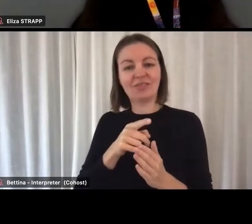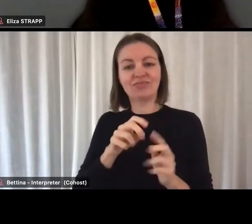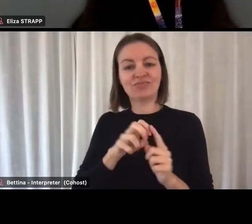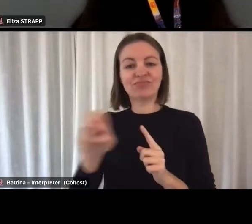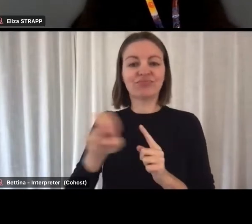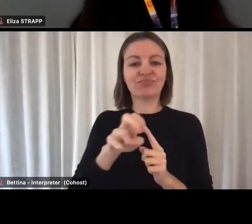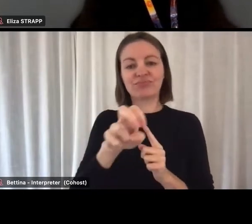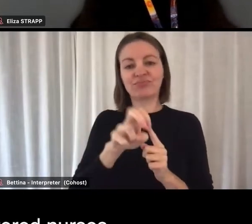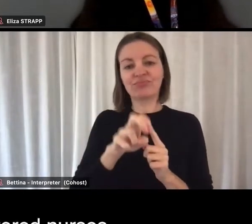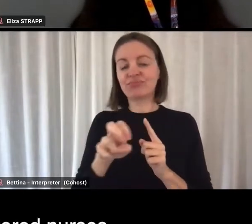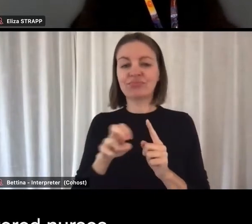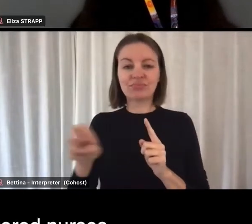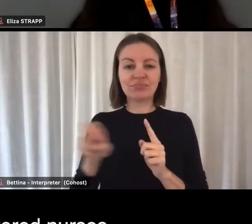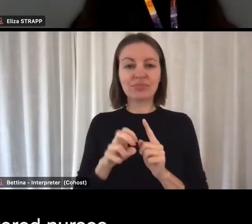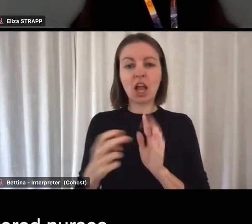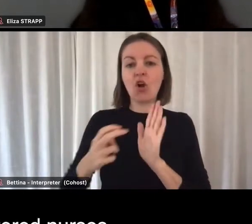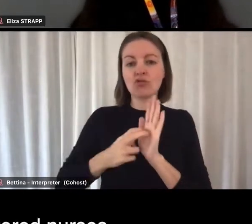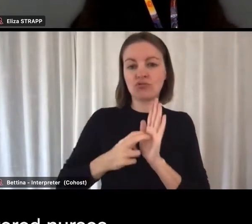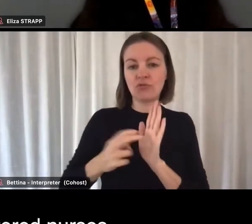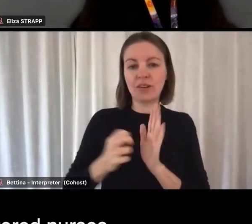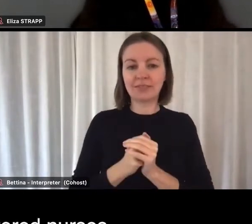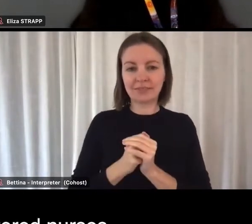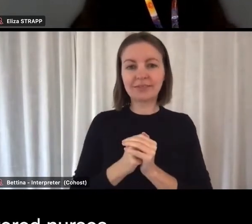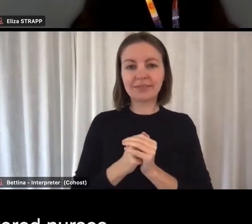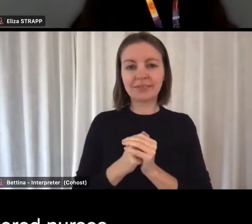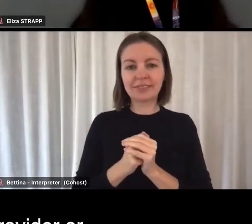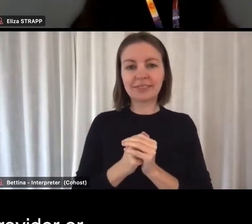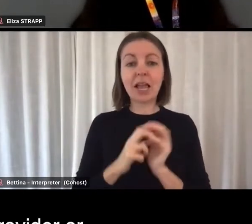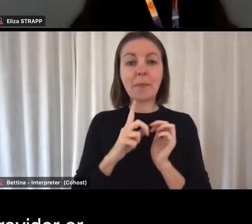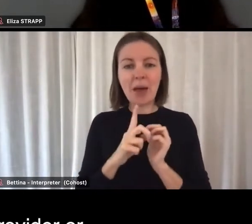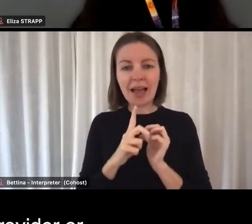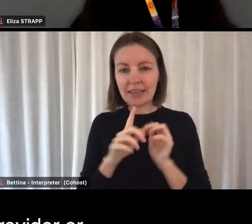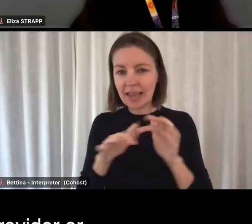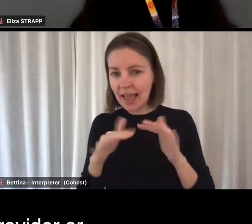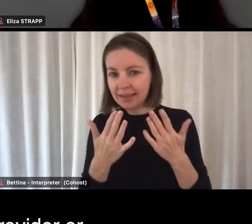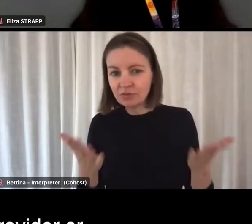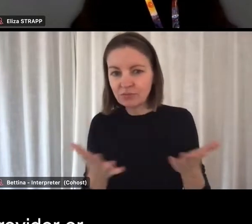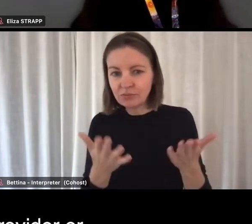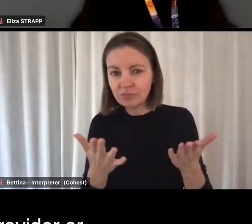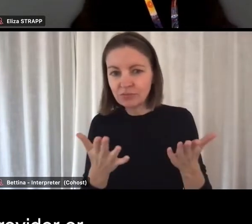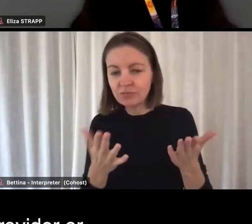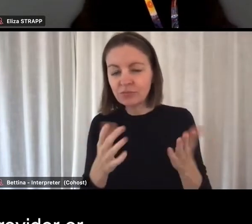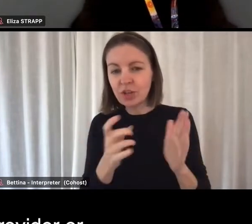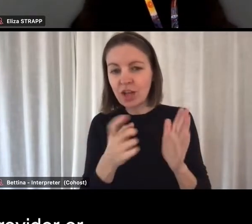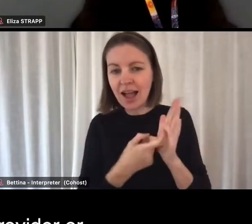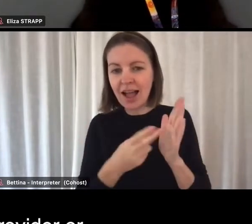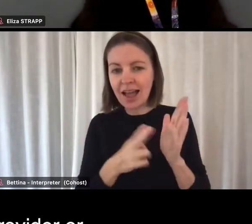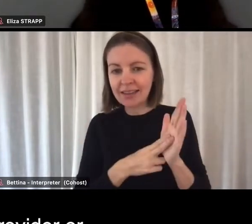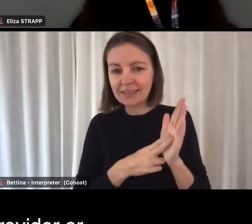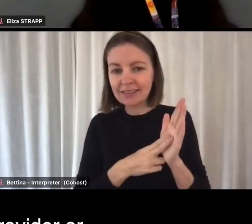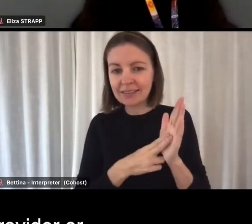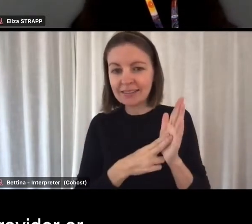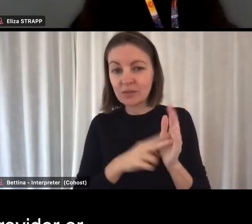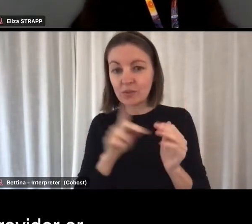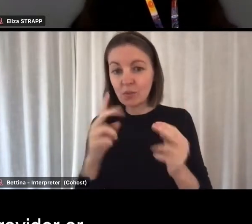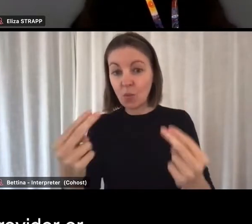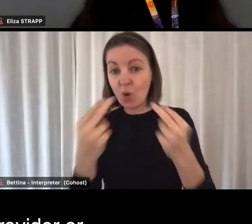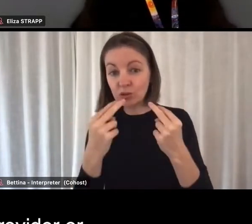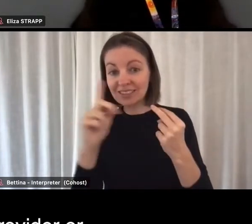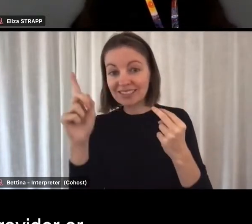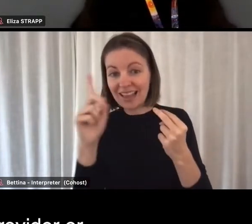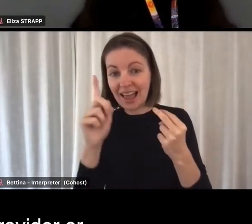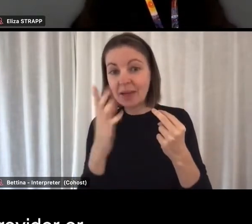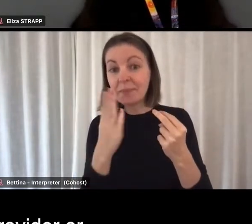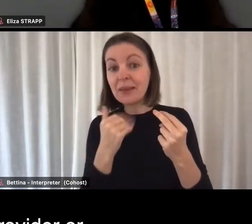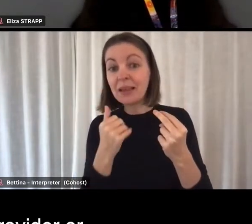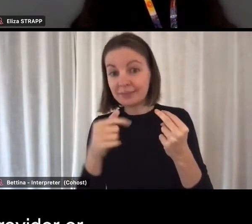apply as a broker, but I would encourage if there are registered nurses on the webinar today to talk to